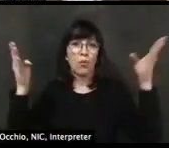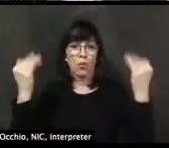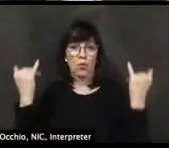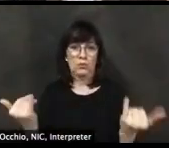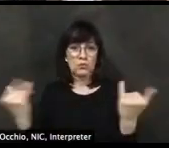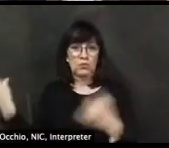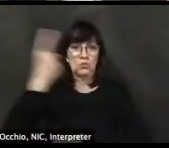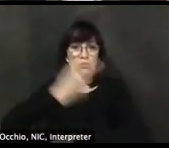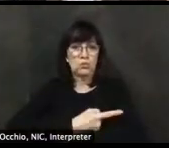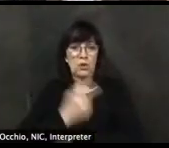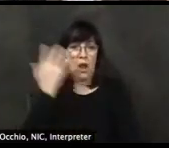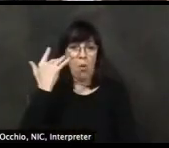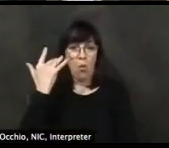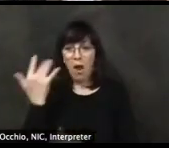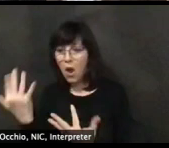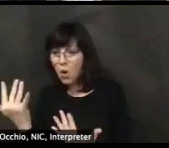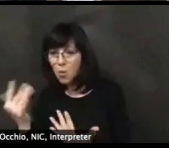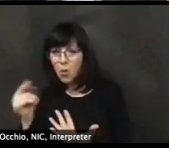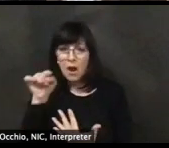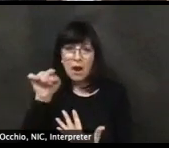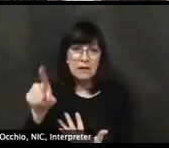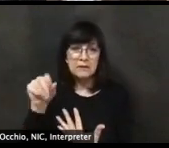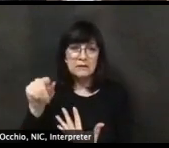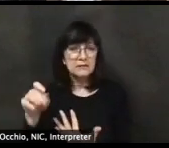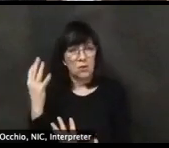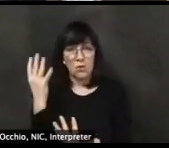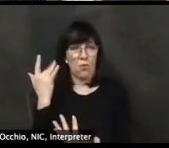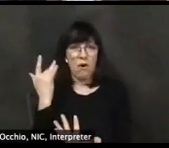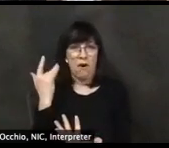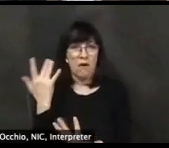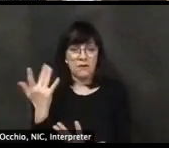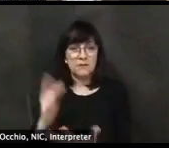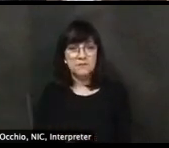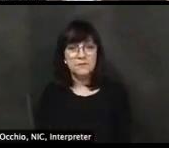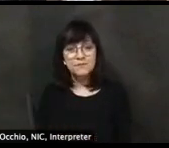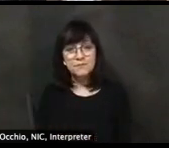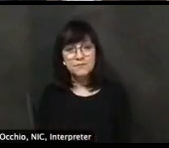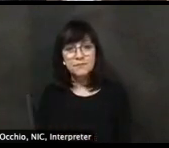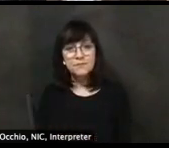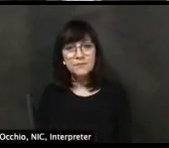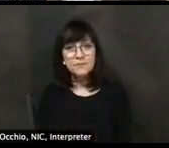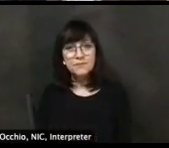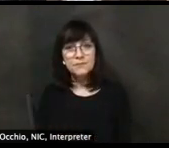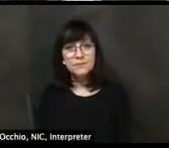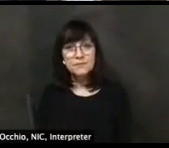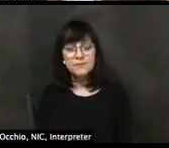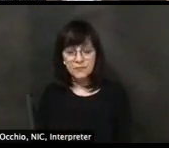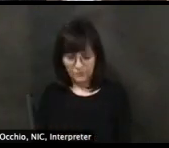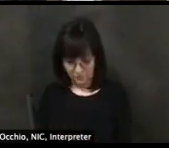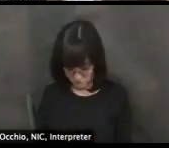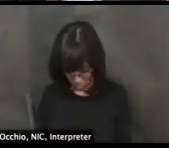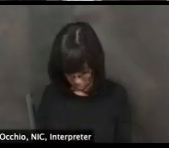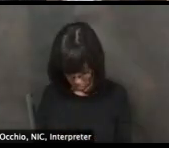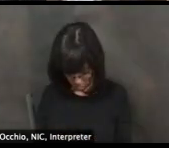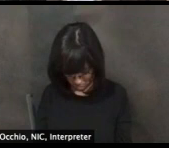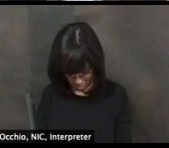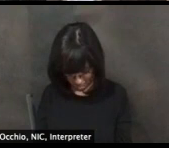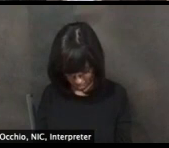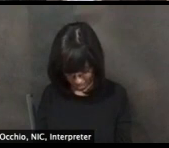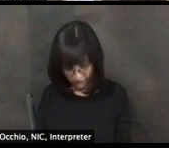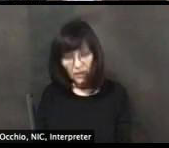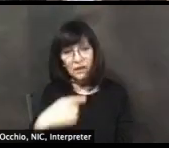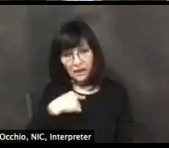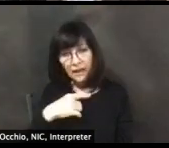Yeah, absolutely. So I think this is obvious, but let me just state we're doing all this to